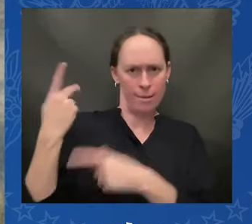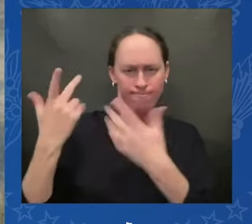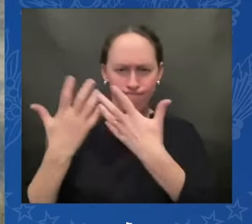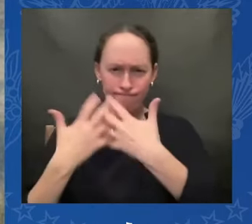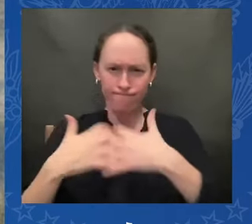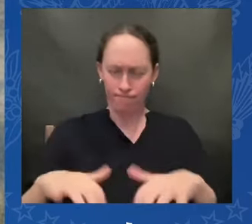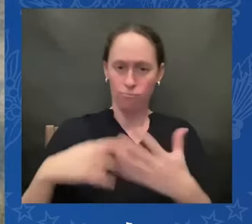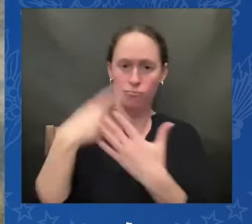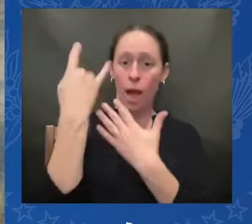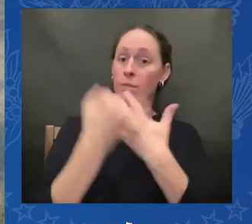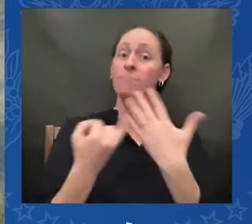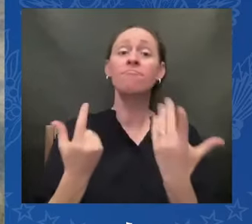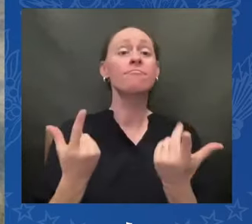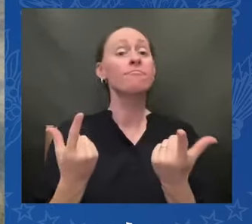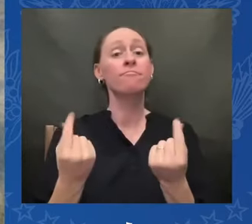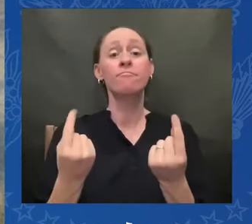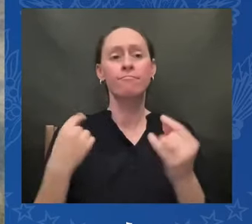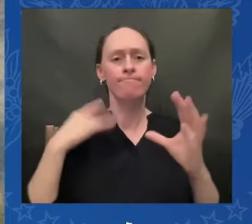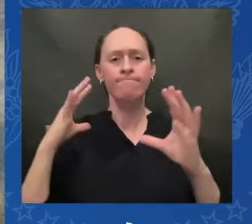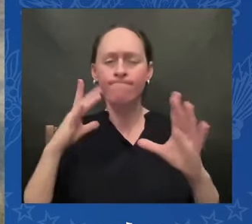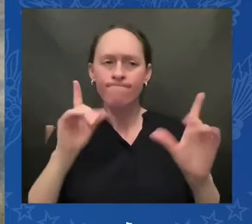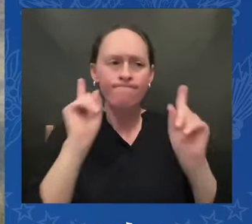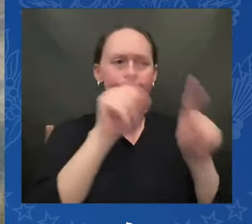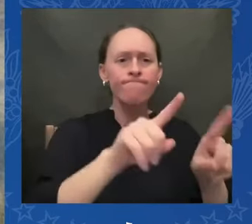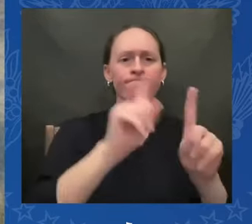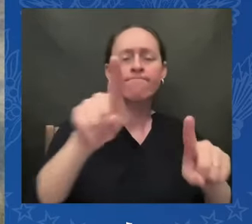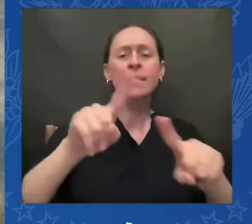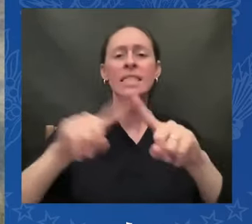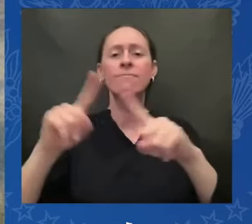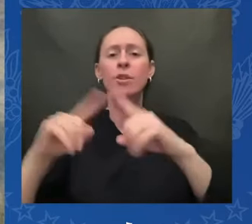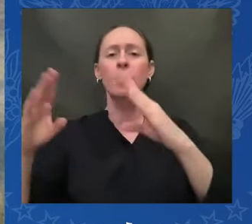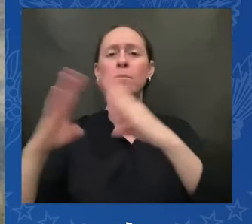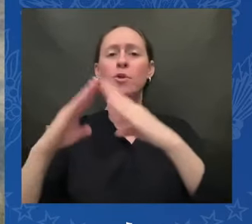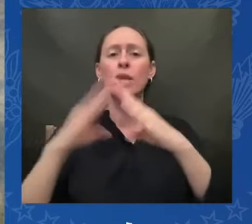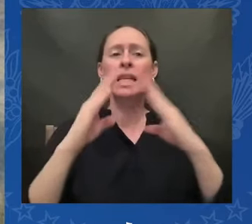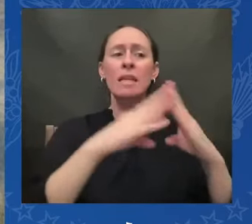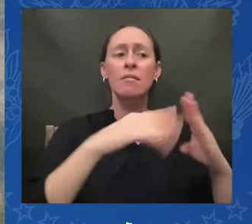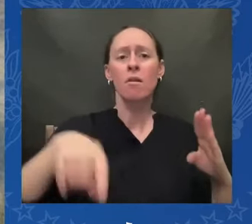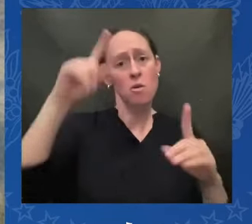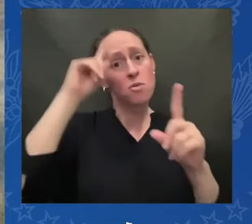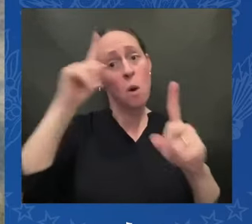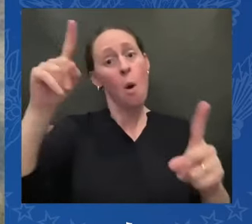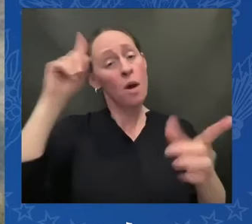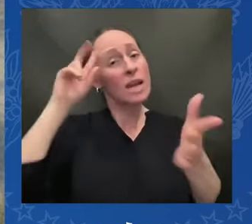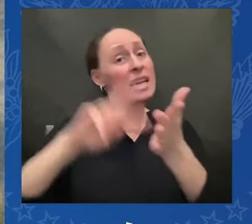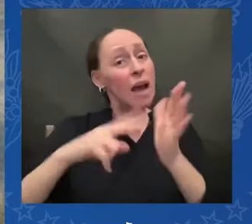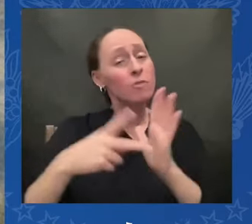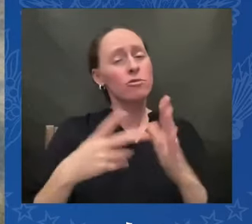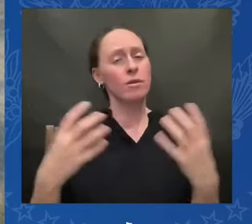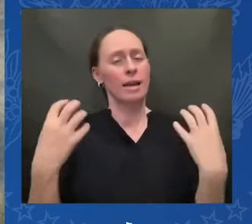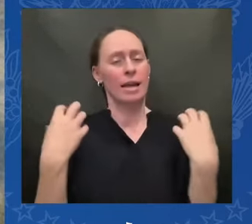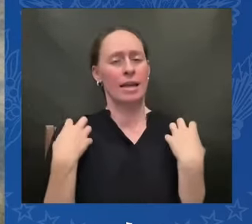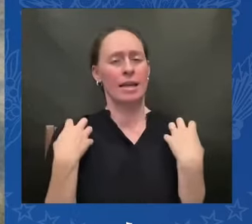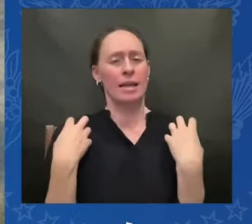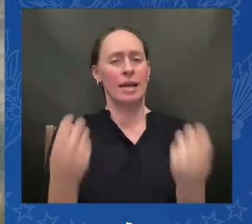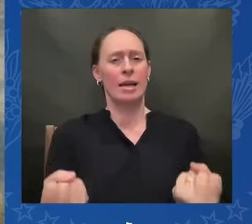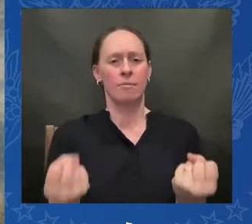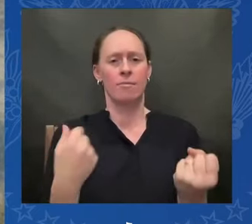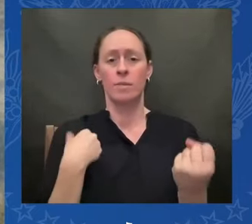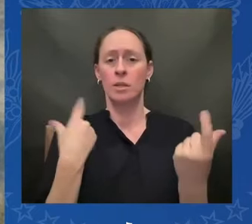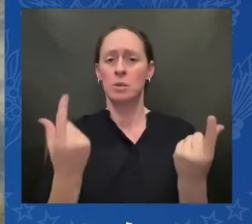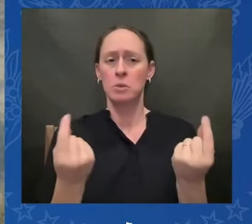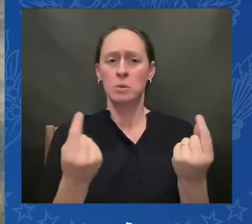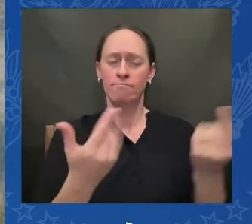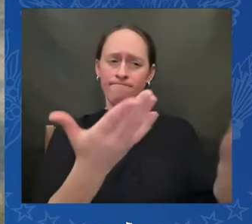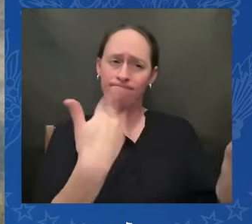that allowed survivors and descendants to share their boarding school experiences and the aftermath those